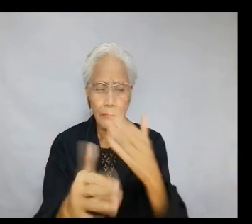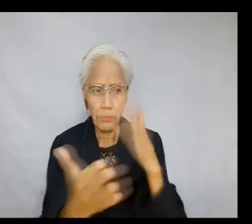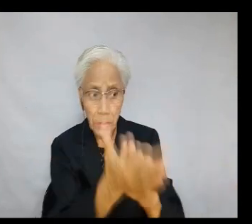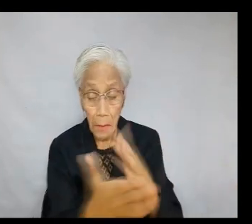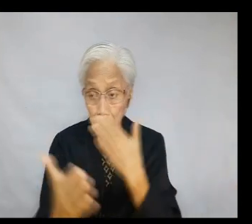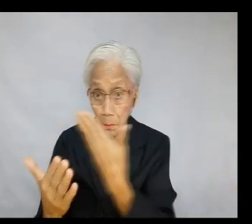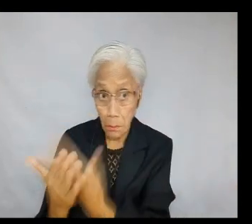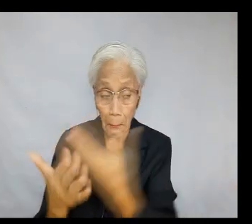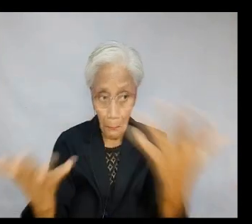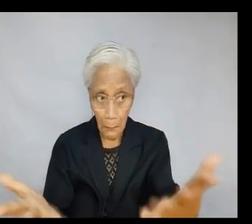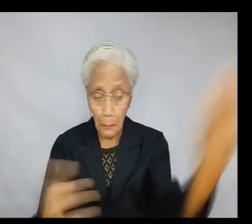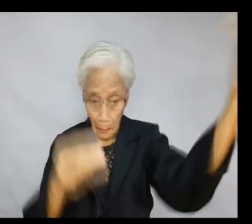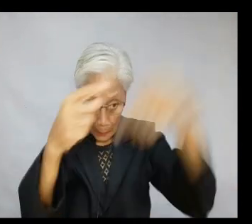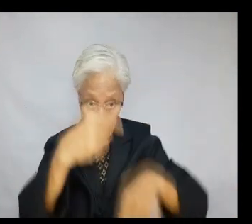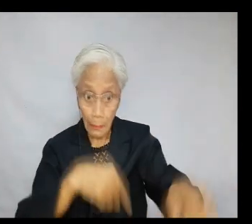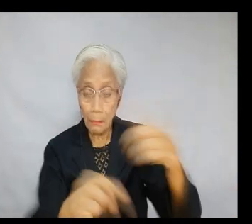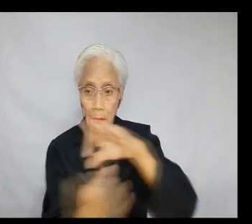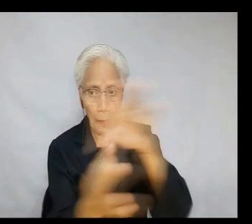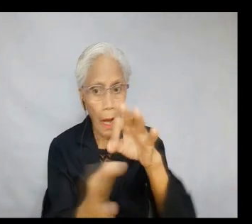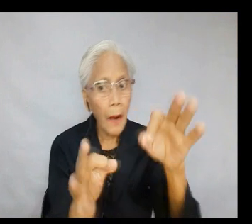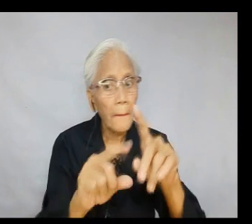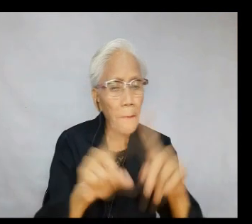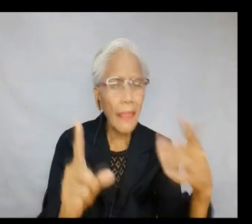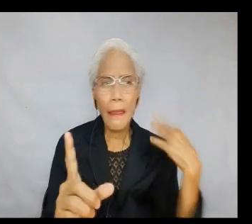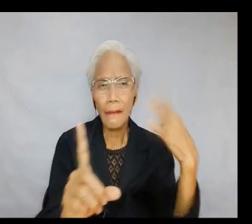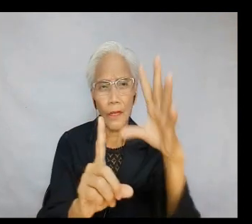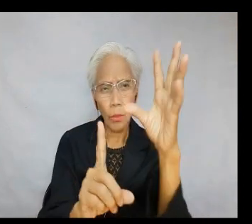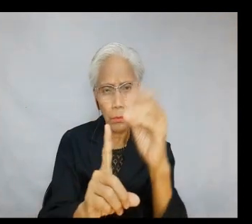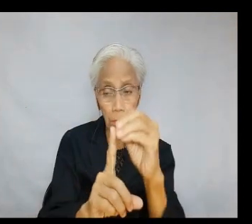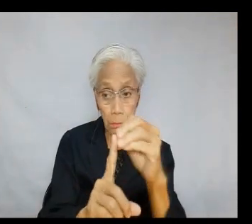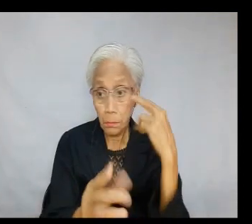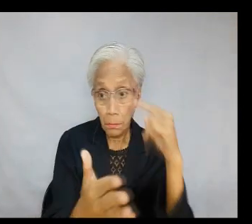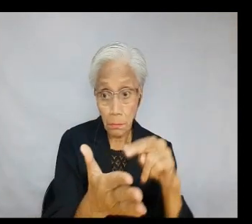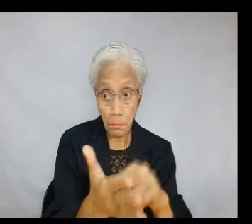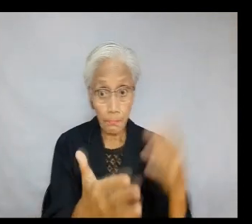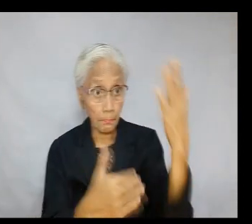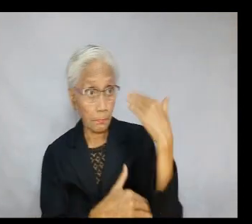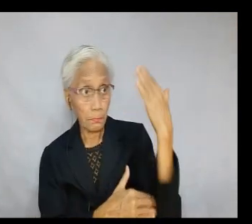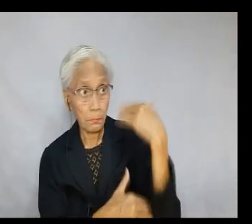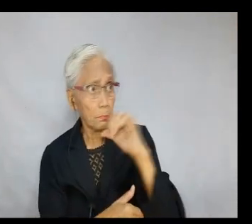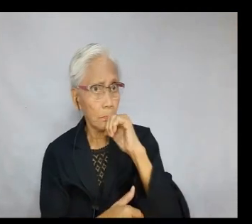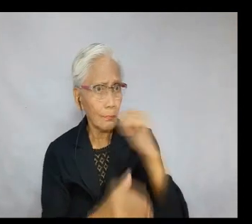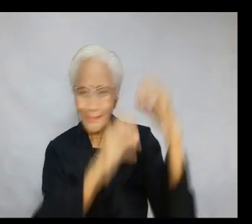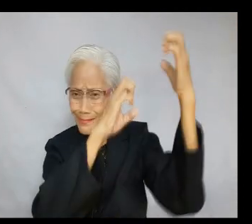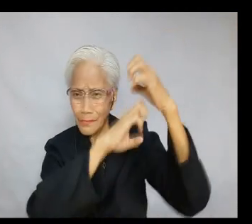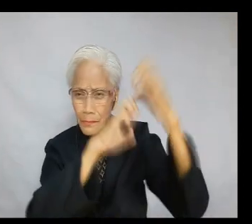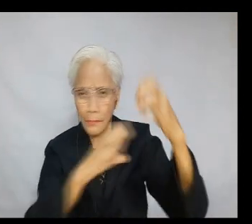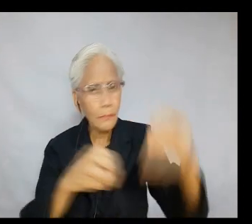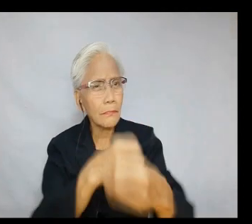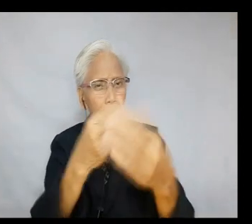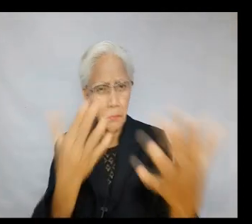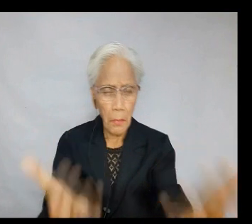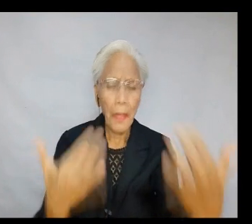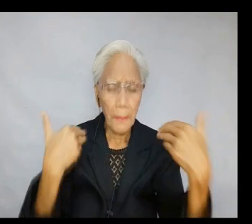the good and the bad are encouraged to come into the feast. But here is a cultural note. Guests to a wedding feast in the time of Jesus,